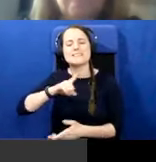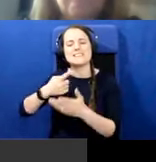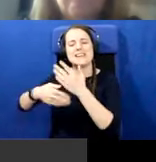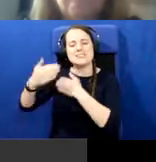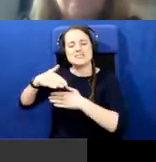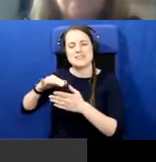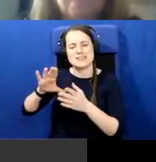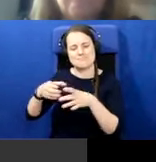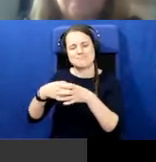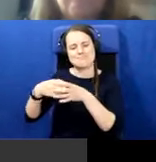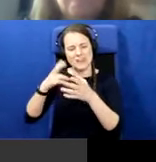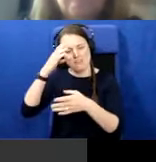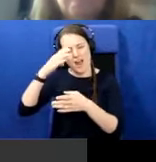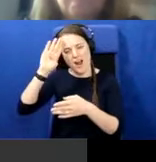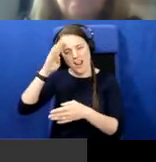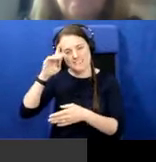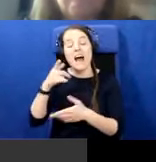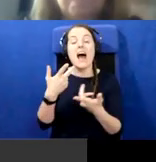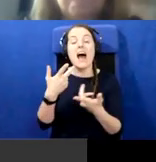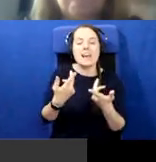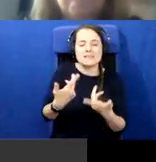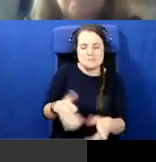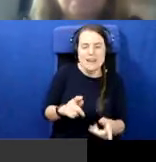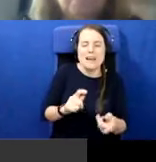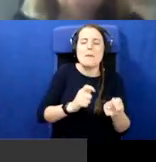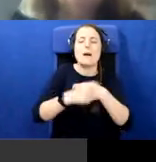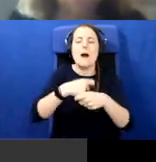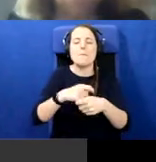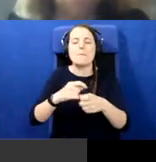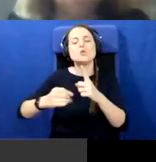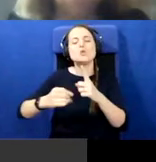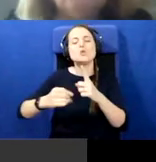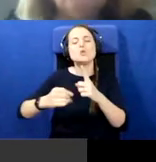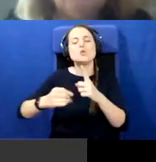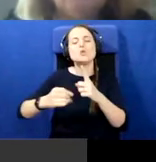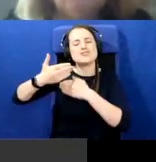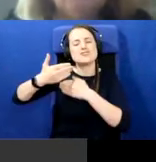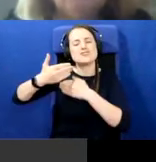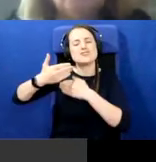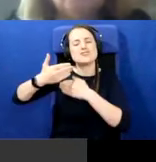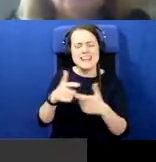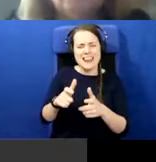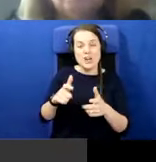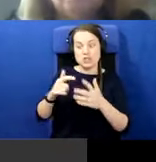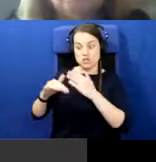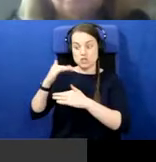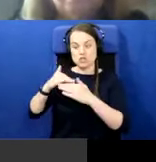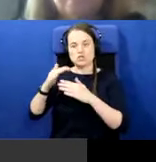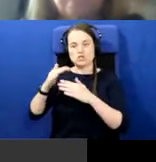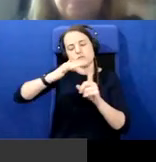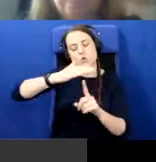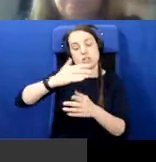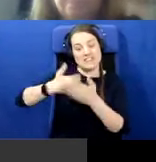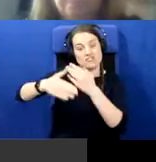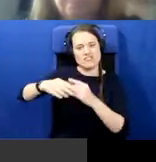social history. But still, the social history is still a small enough element. mean, there was a question on last year's,